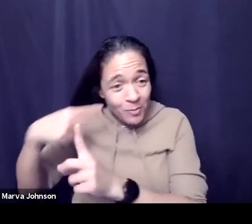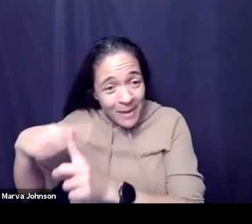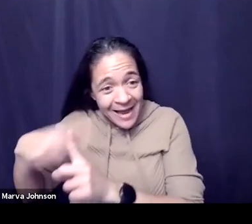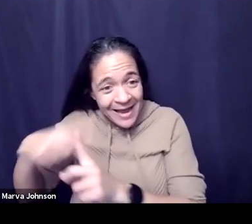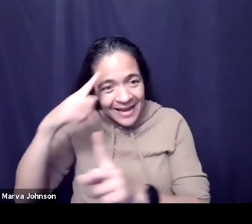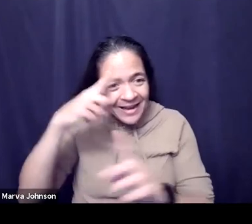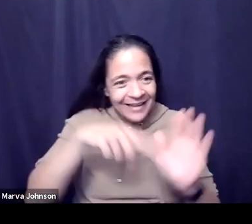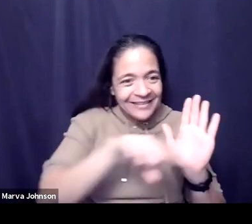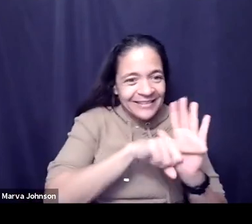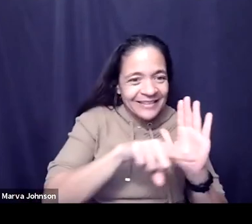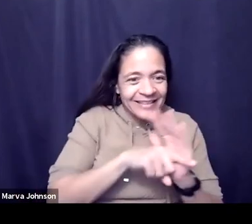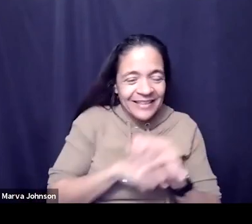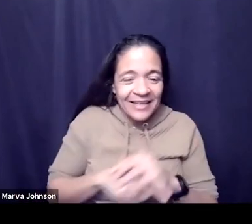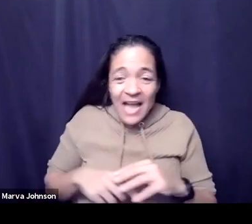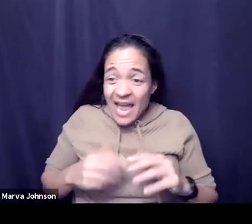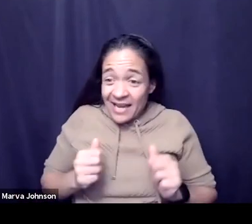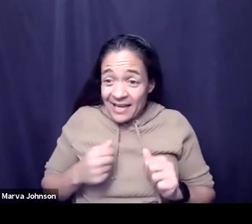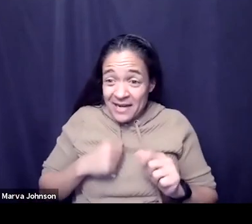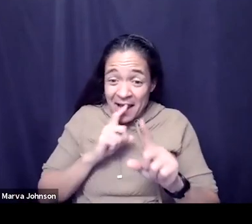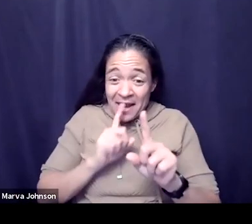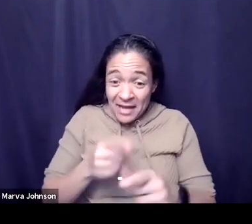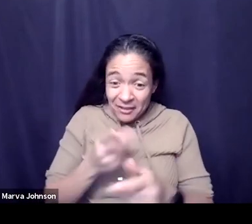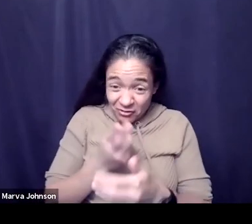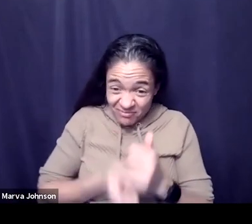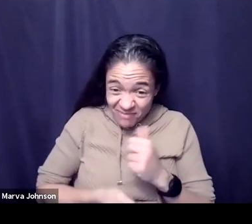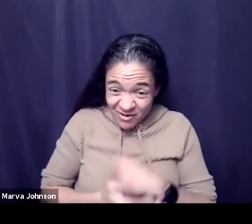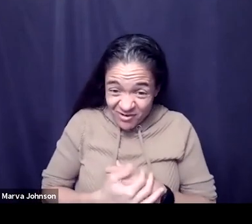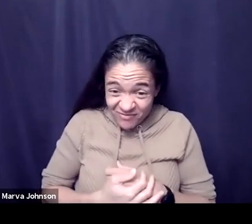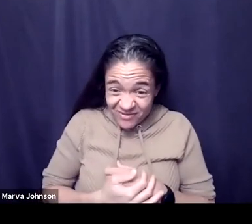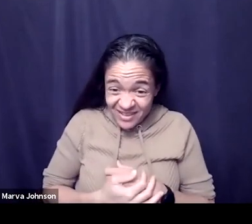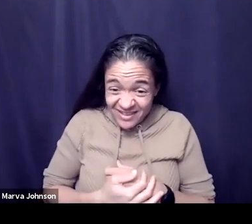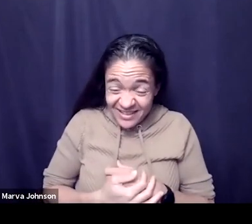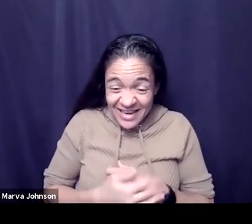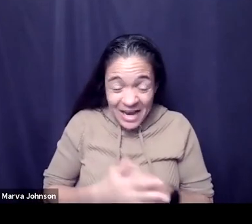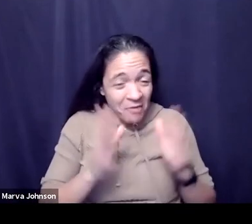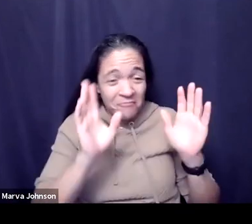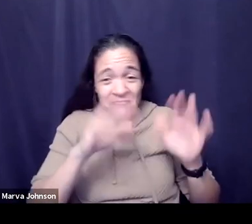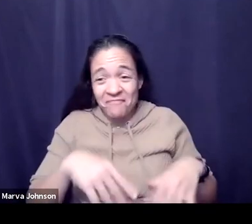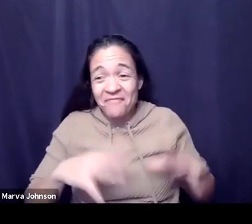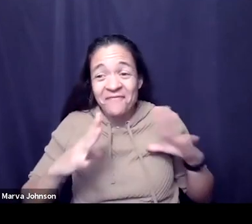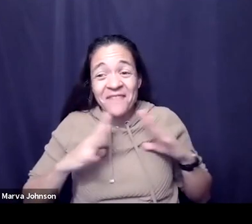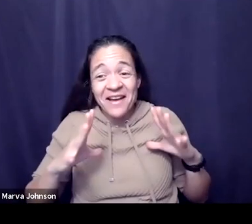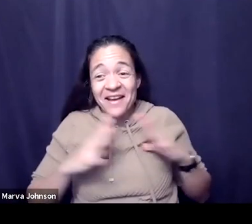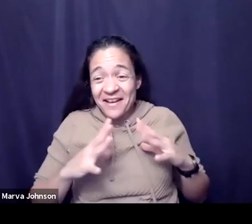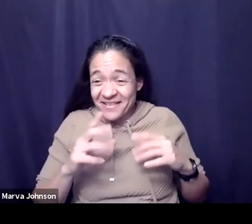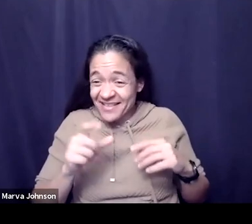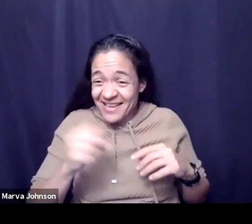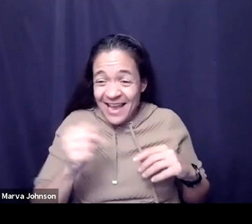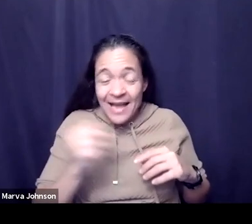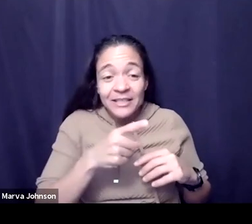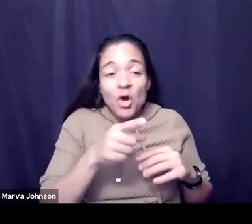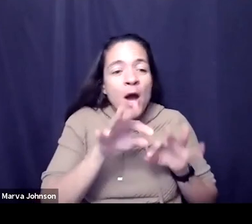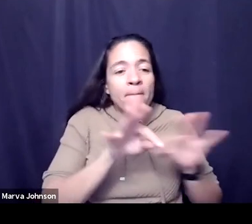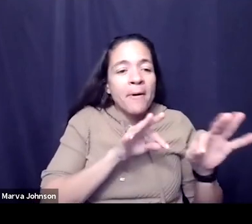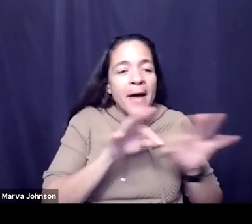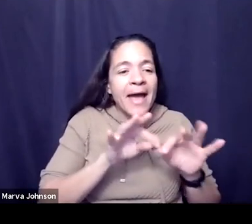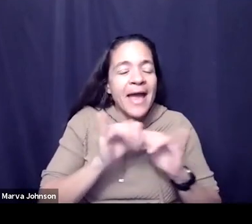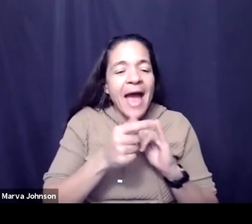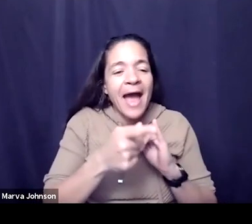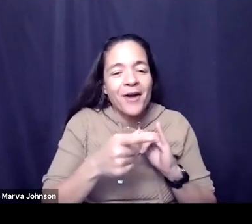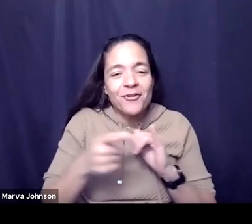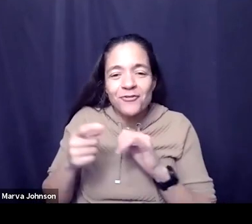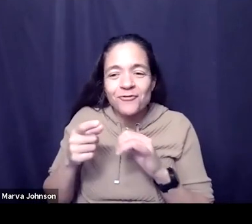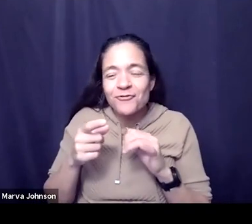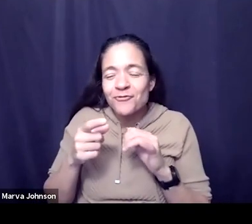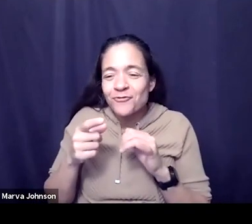is both okay you know yeah absolutely how you come to both and and if there's a little bit of the scale tip in one